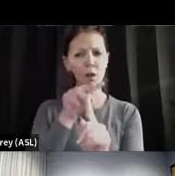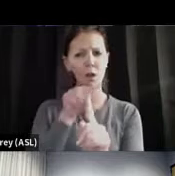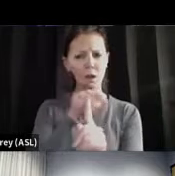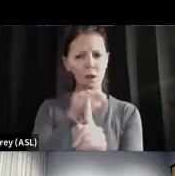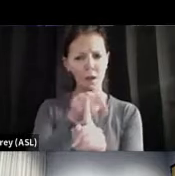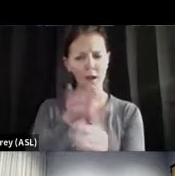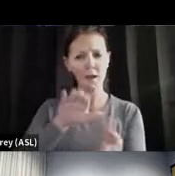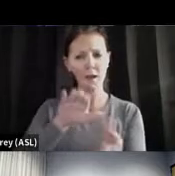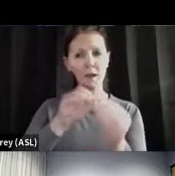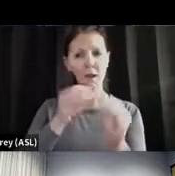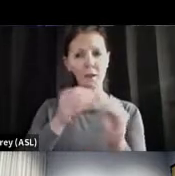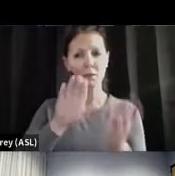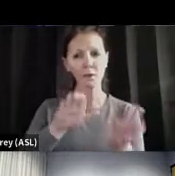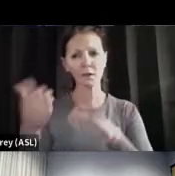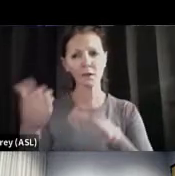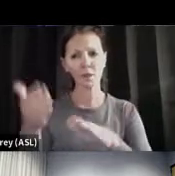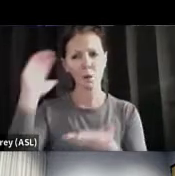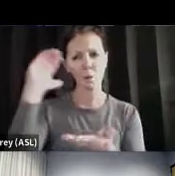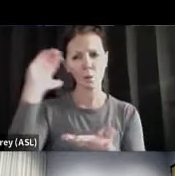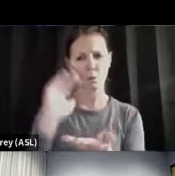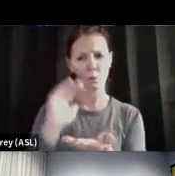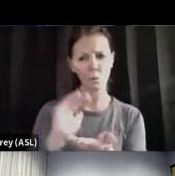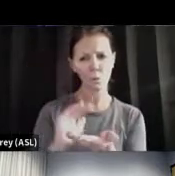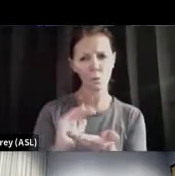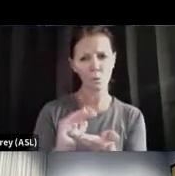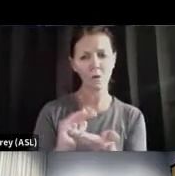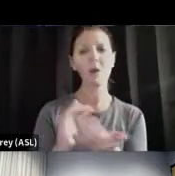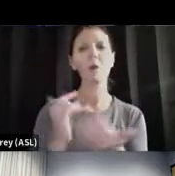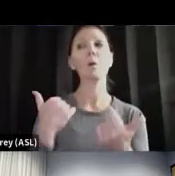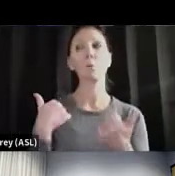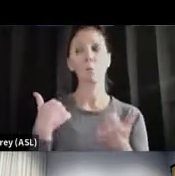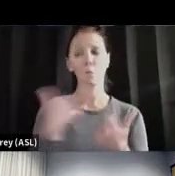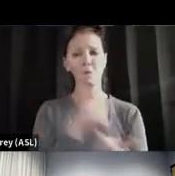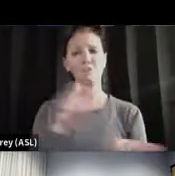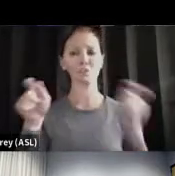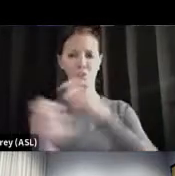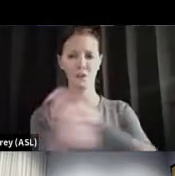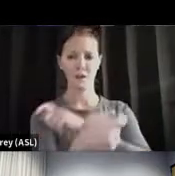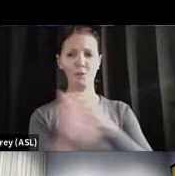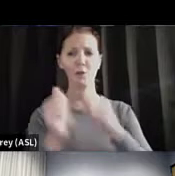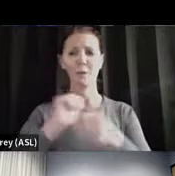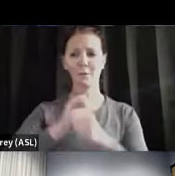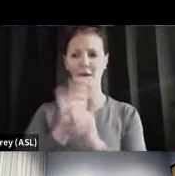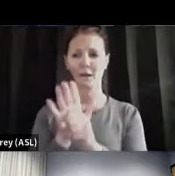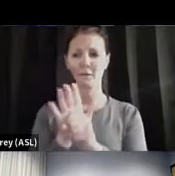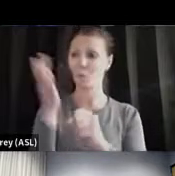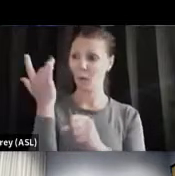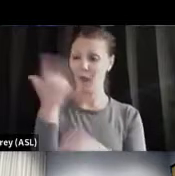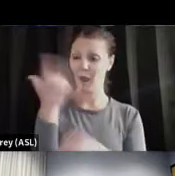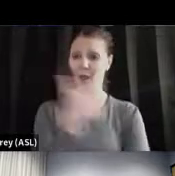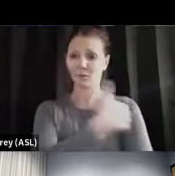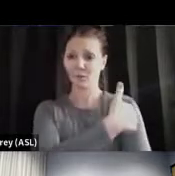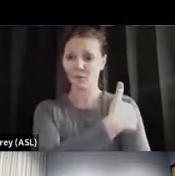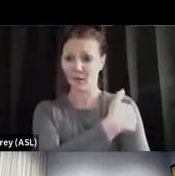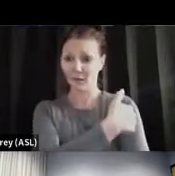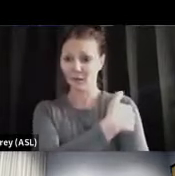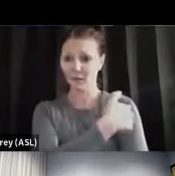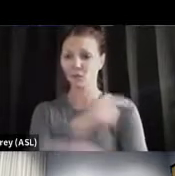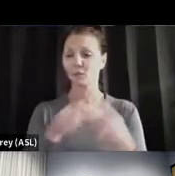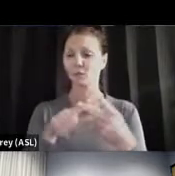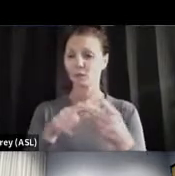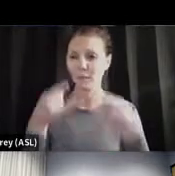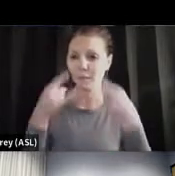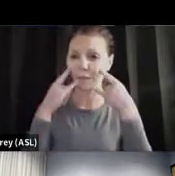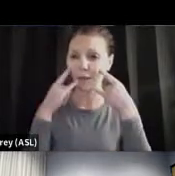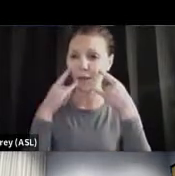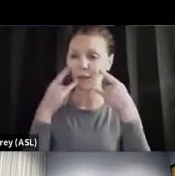It used to be cases equal deaths, cases equal deaths, with vaccination, with masking, with the things that